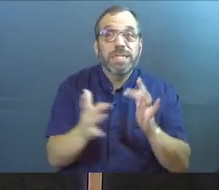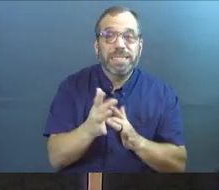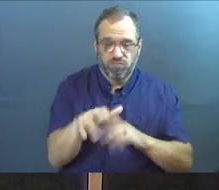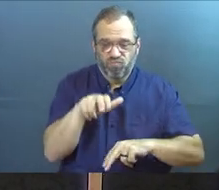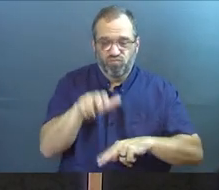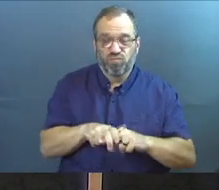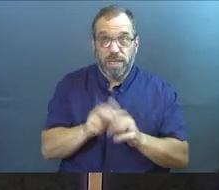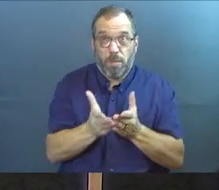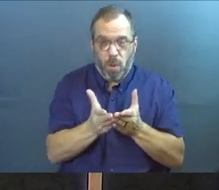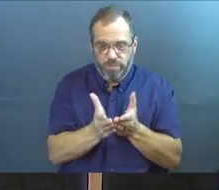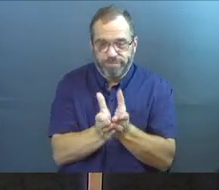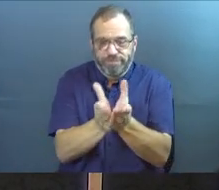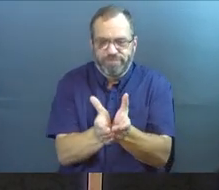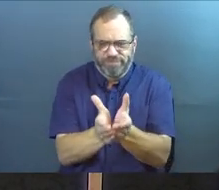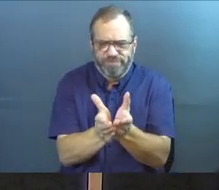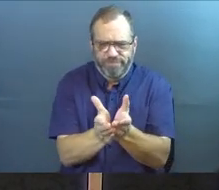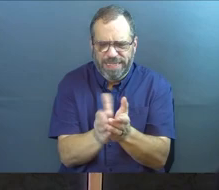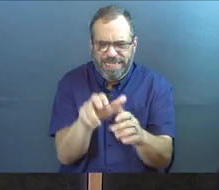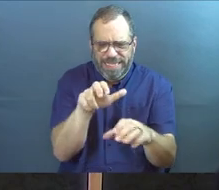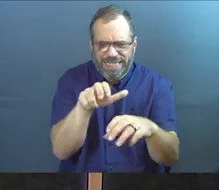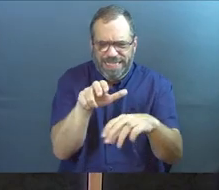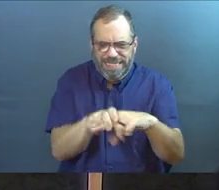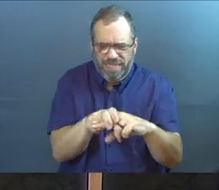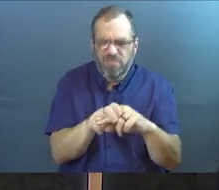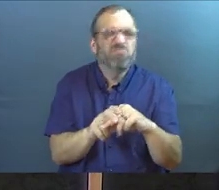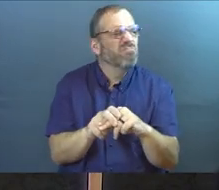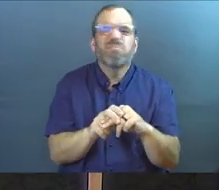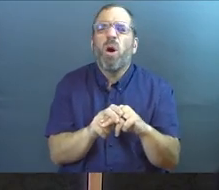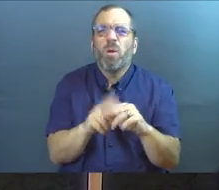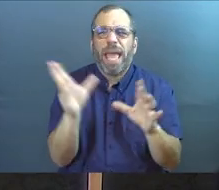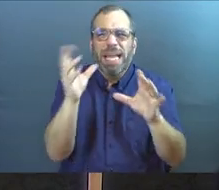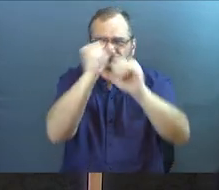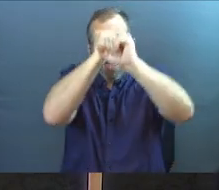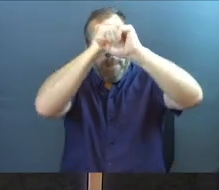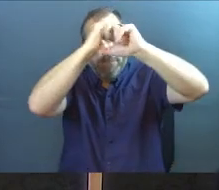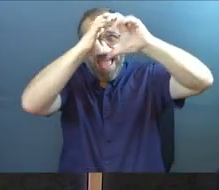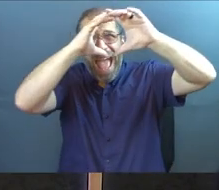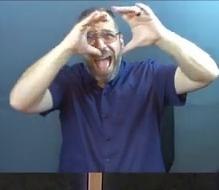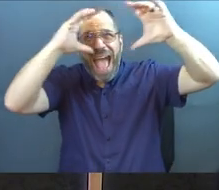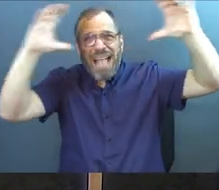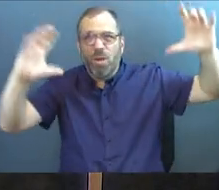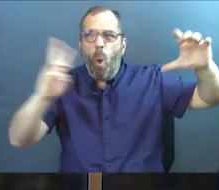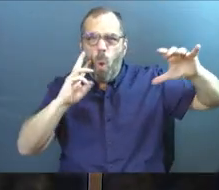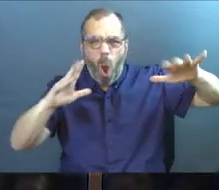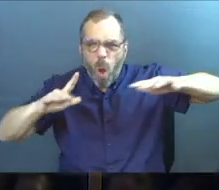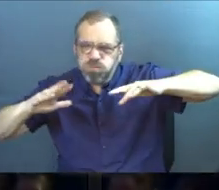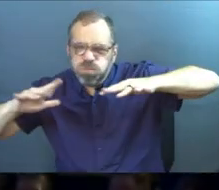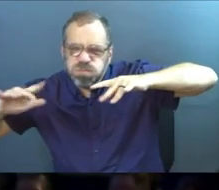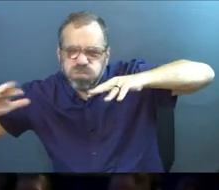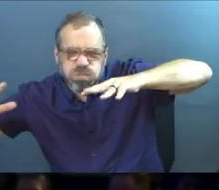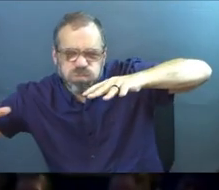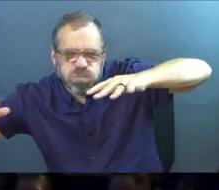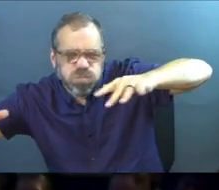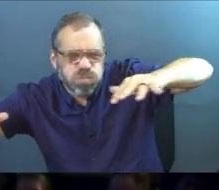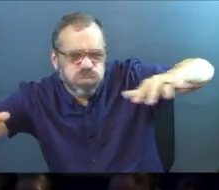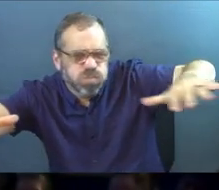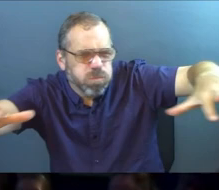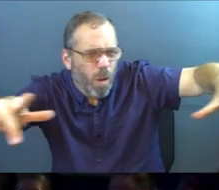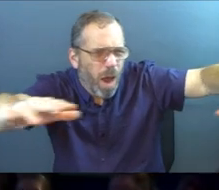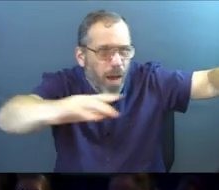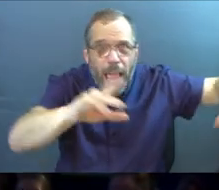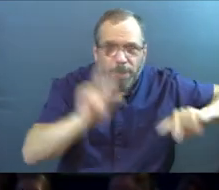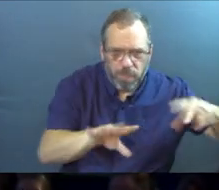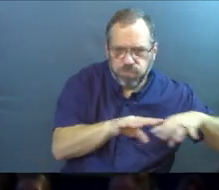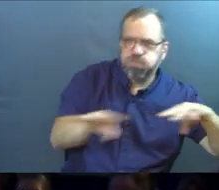He sits down in a boat. Now, why would he do that? So you've got to imagine him on the shore, and all these people are kind of crowding around. They all can't see him necessarily,